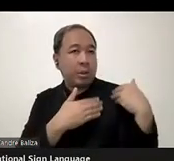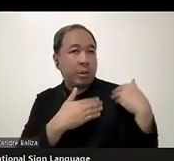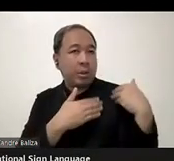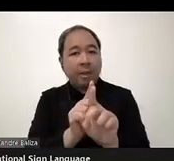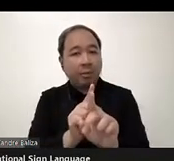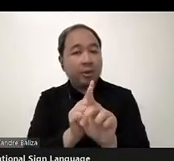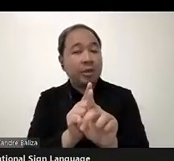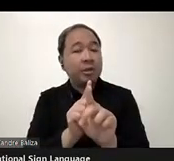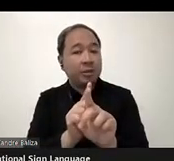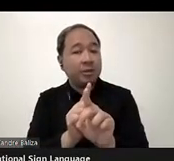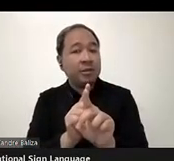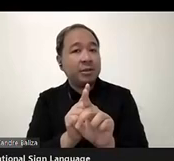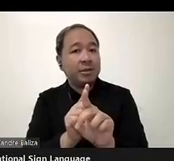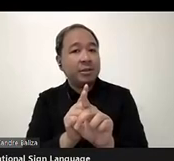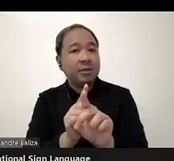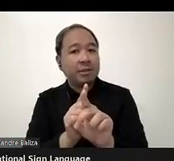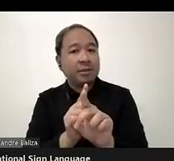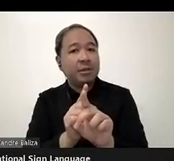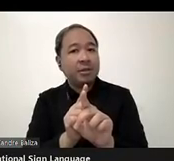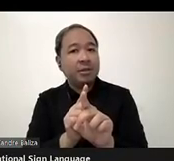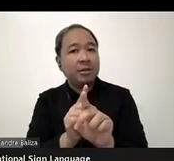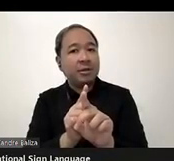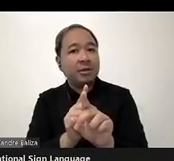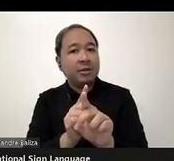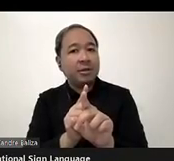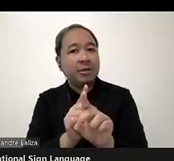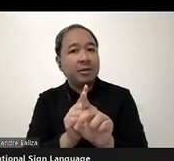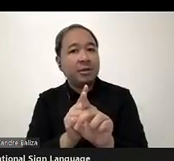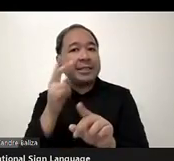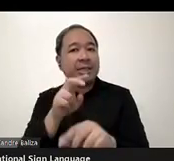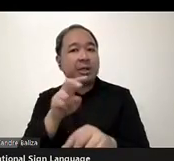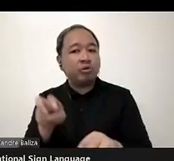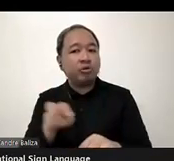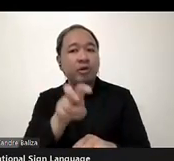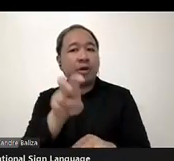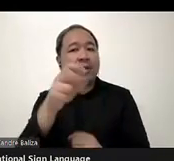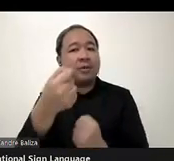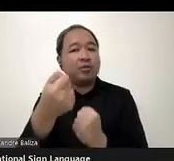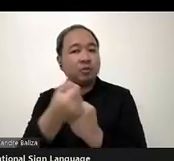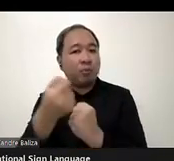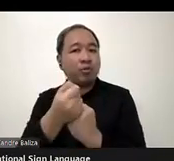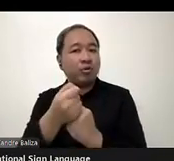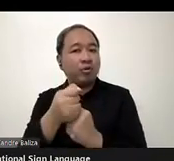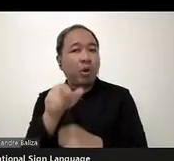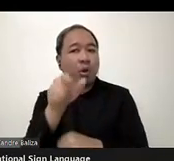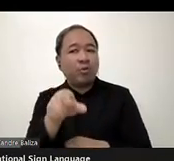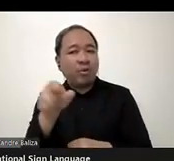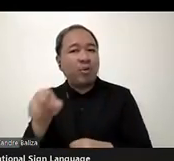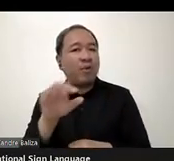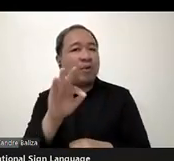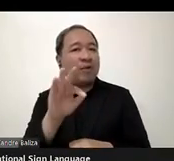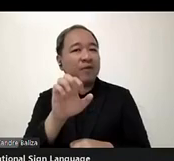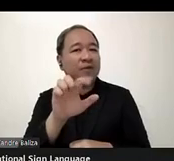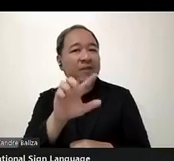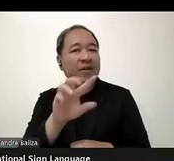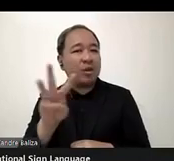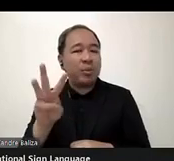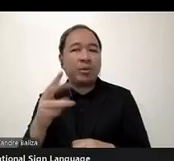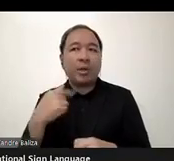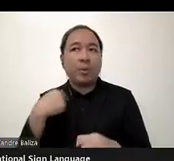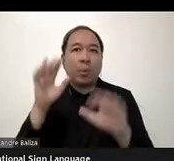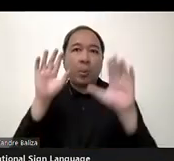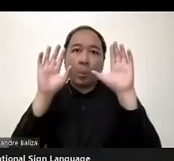the travel, uh, support fellows. Uh, it's, it's really wonderful to be interacting, uh,